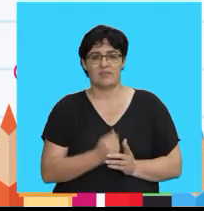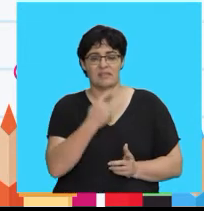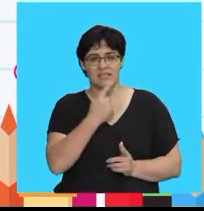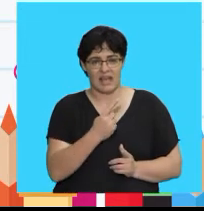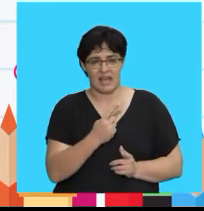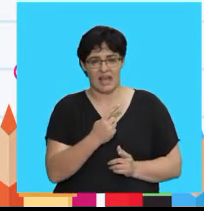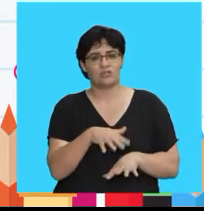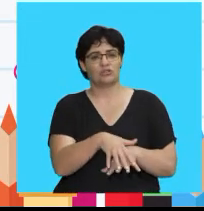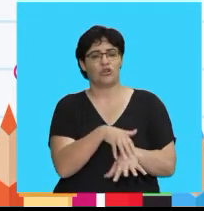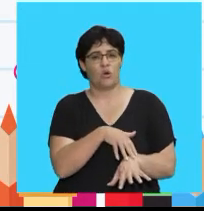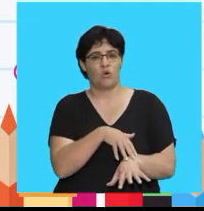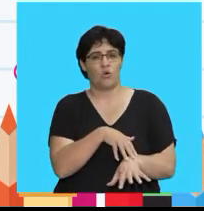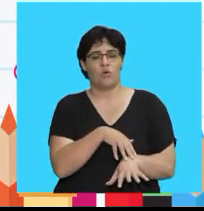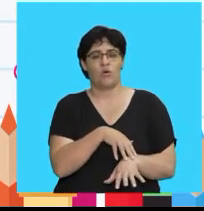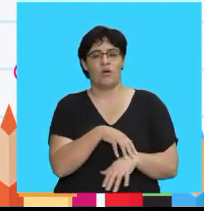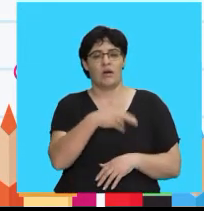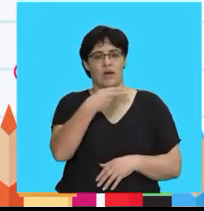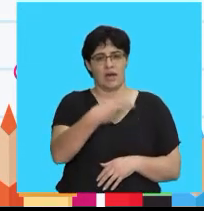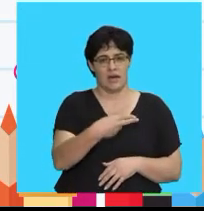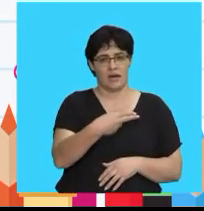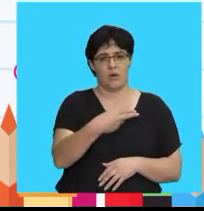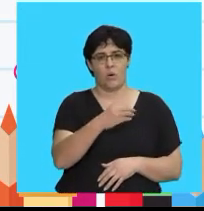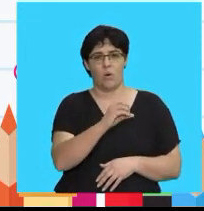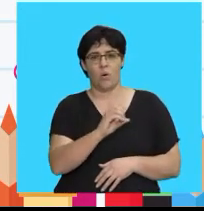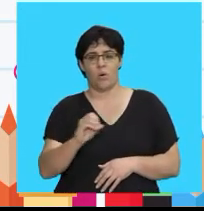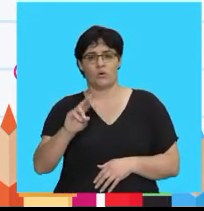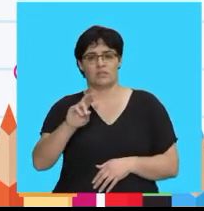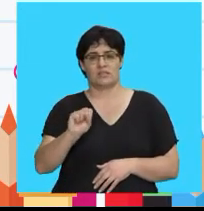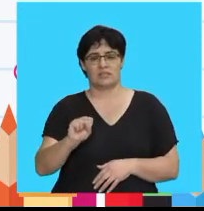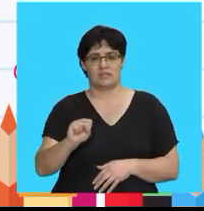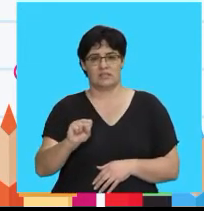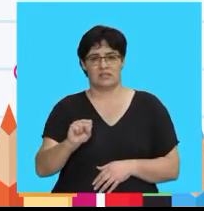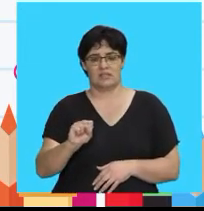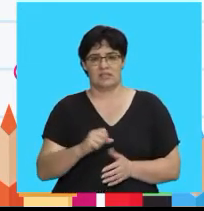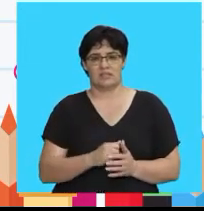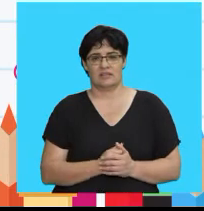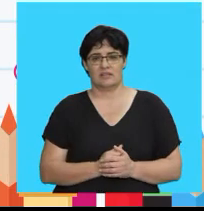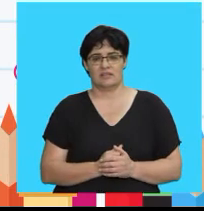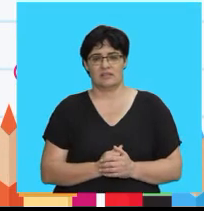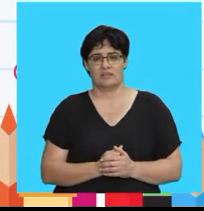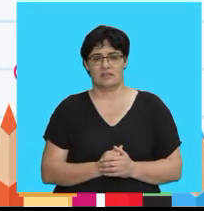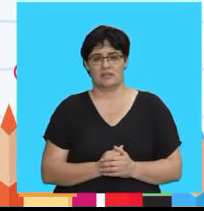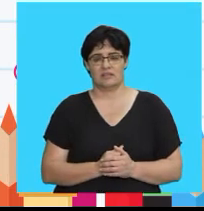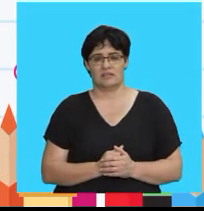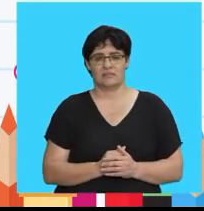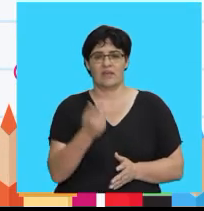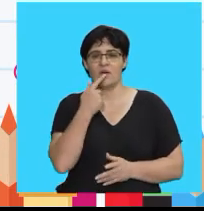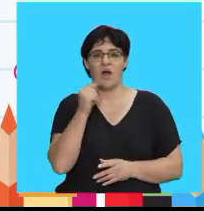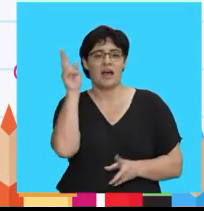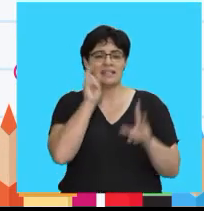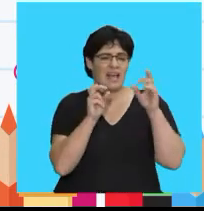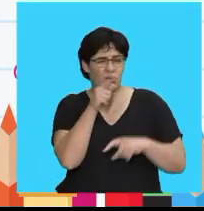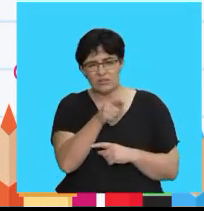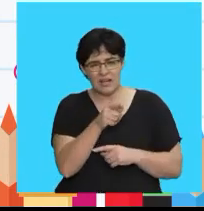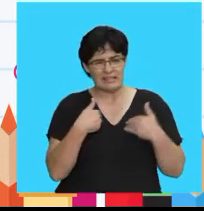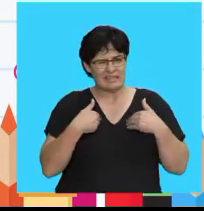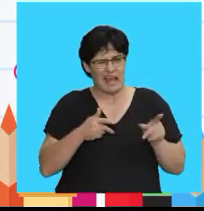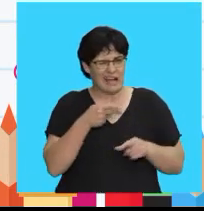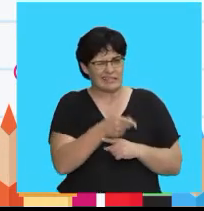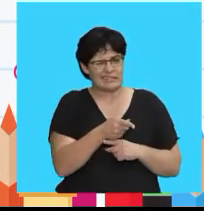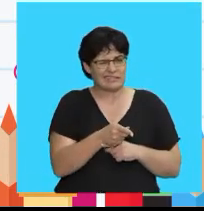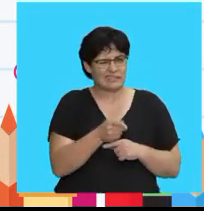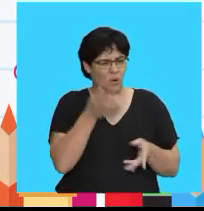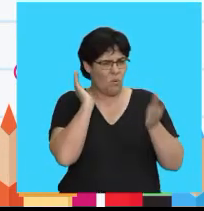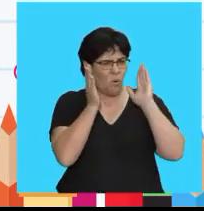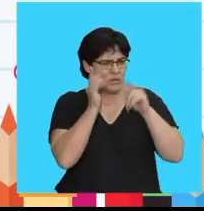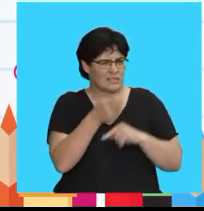H Horse What sound do you hear At the beginning of horse? H Correct Horse